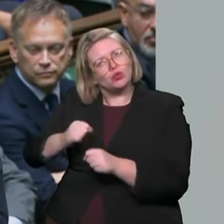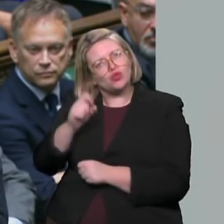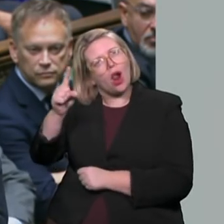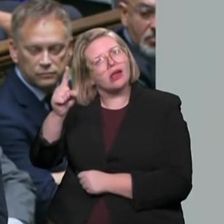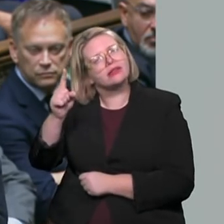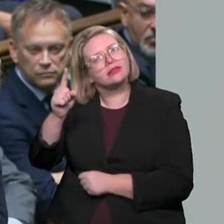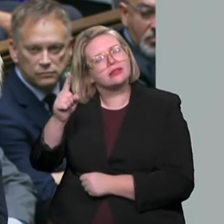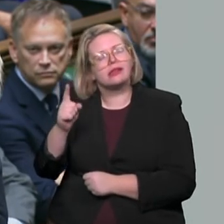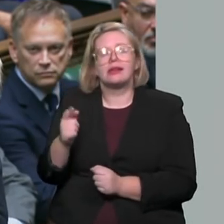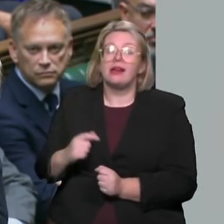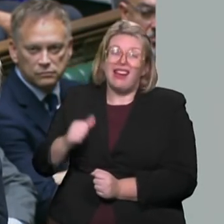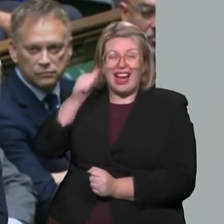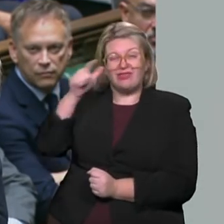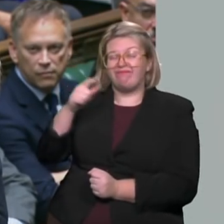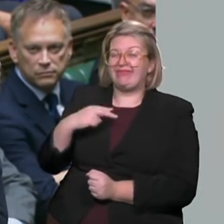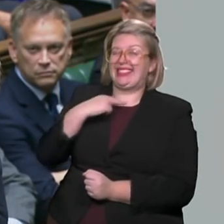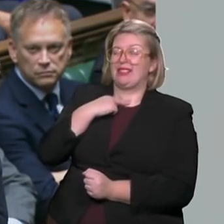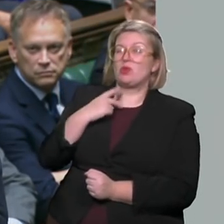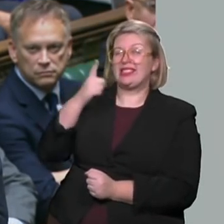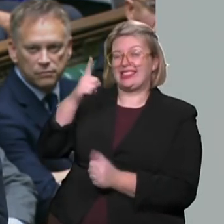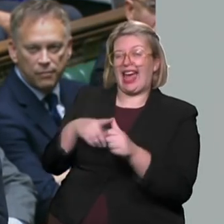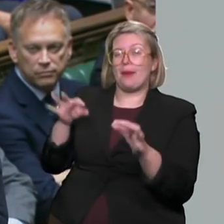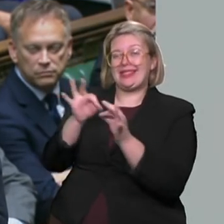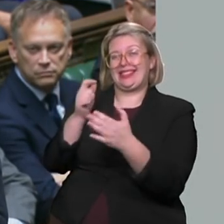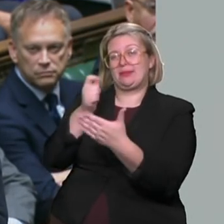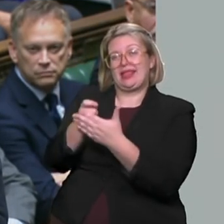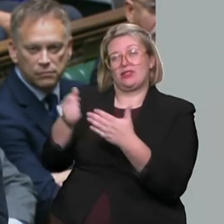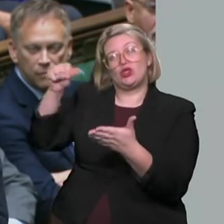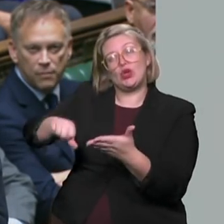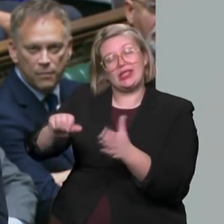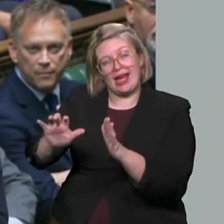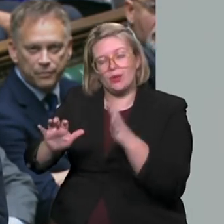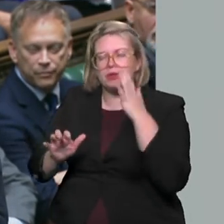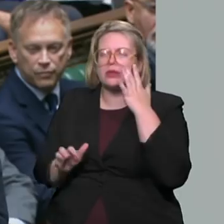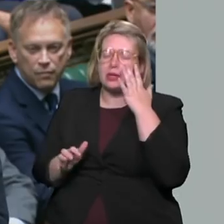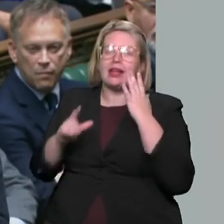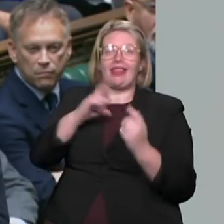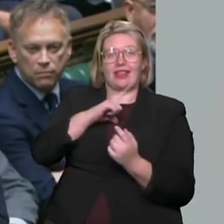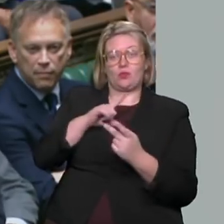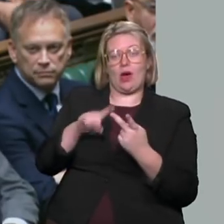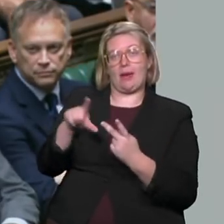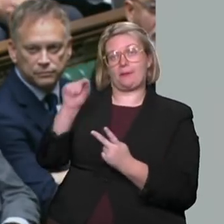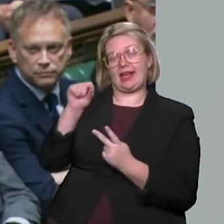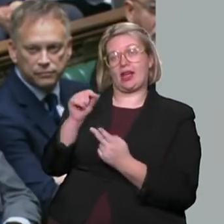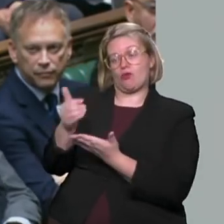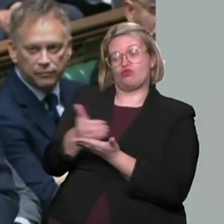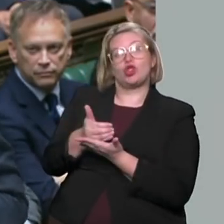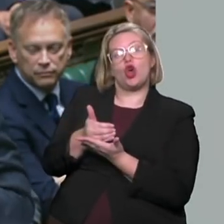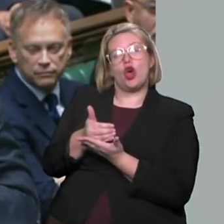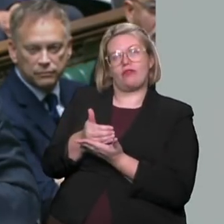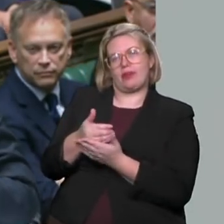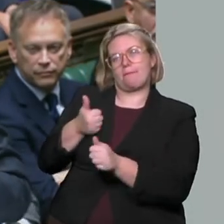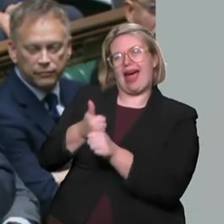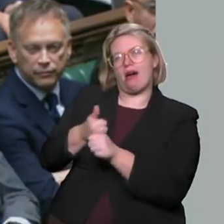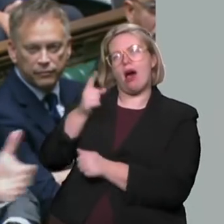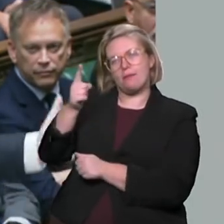disappointment about the ACORN bid in Aberdeen, and that is why it has been selected as a reserve cluster. But there